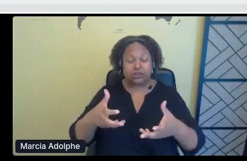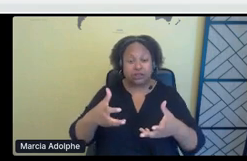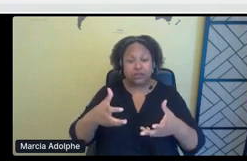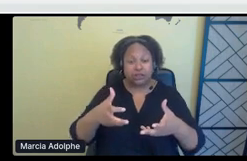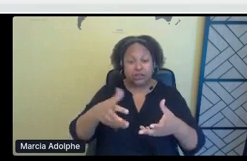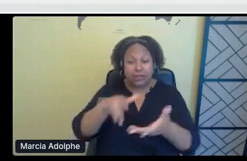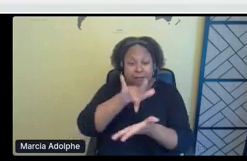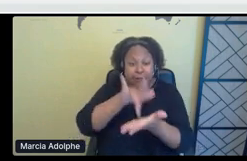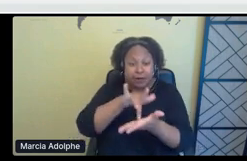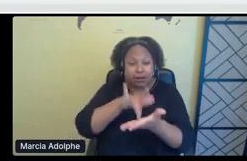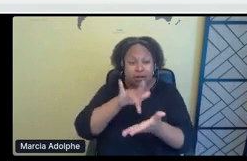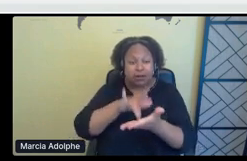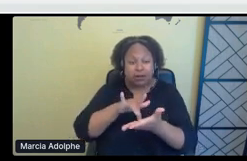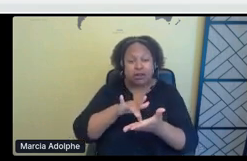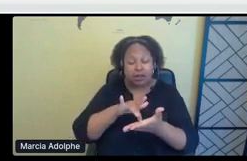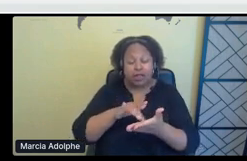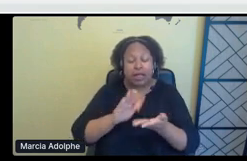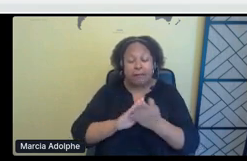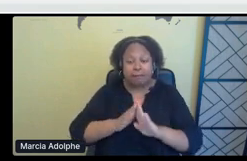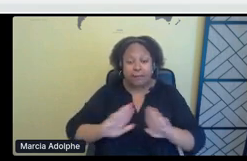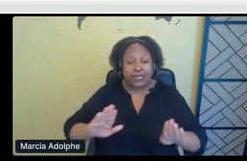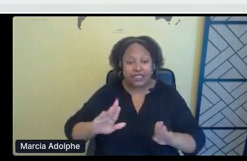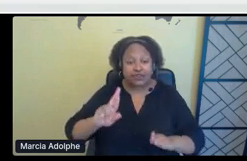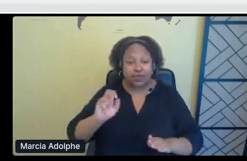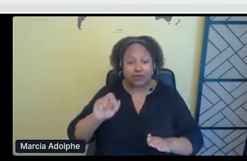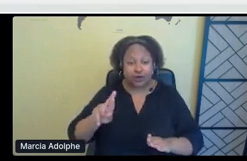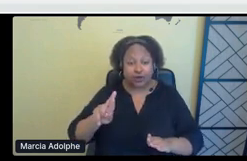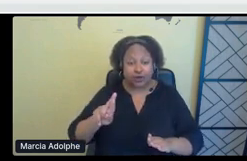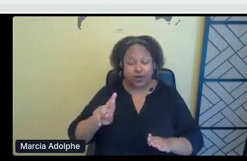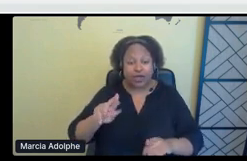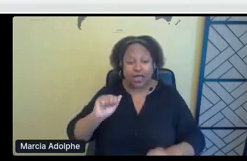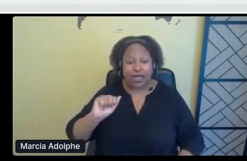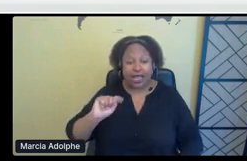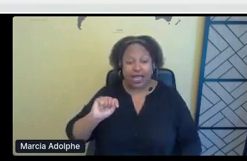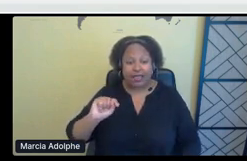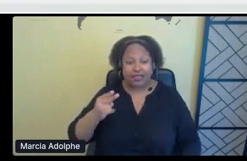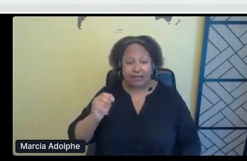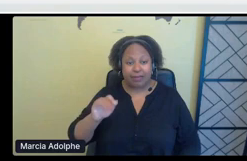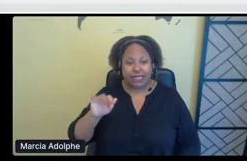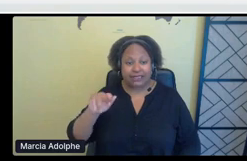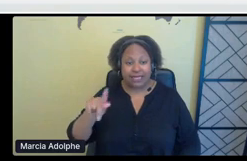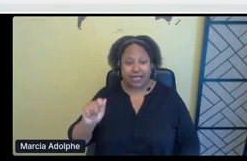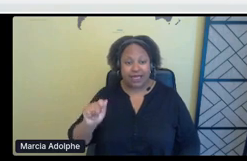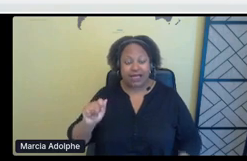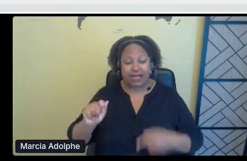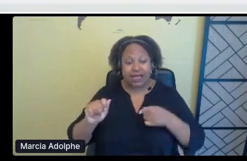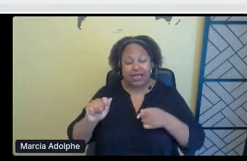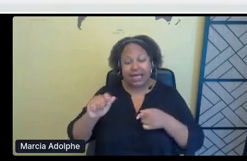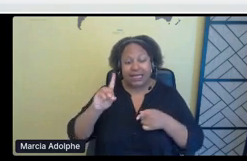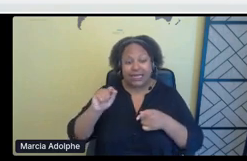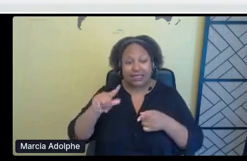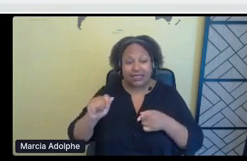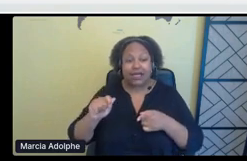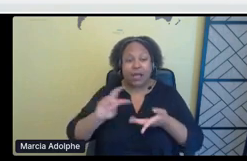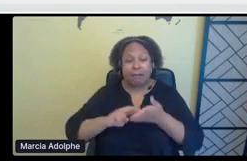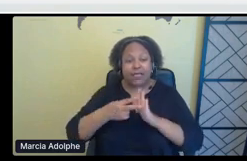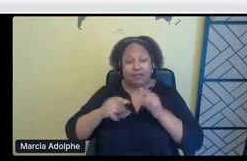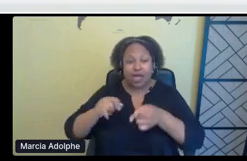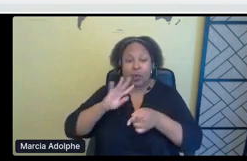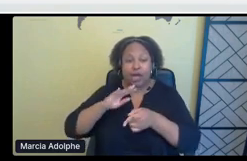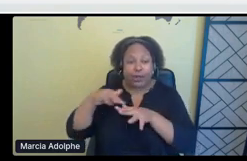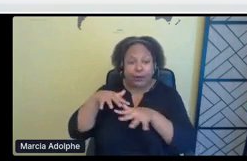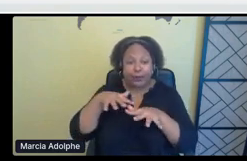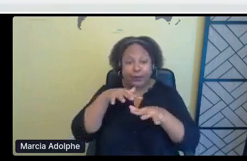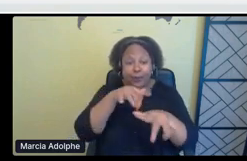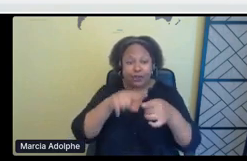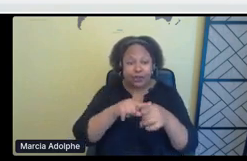Athabasca Delta. So it's a peace river where the Athabasca goes into the Arctic. And so it's this fresh, pristine water that flows from, you can see